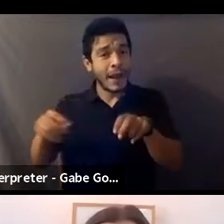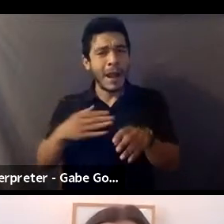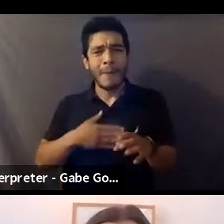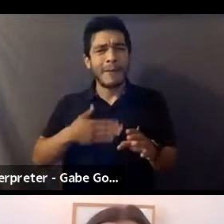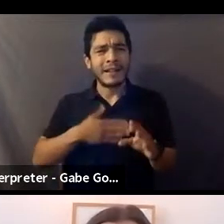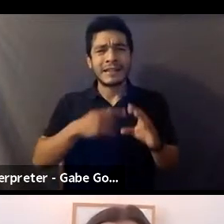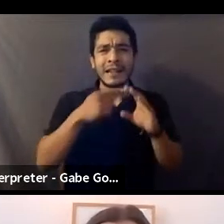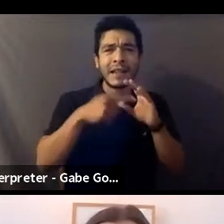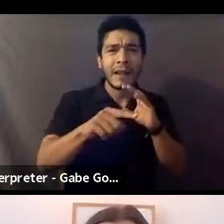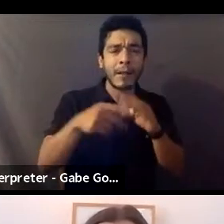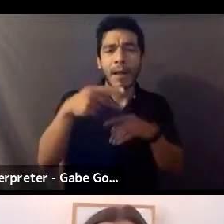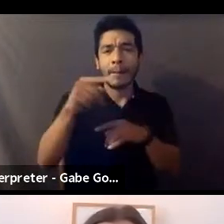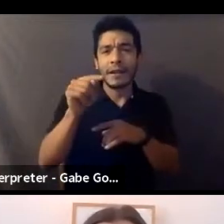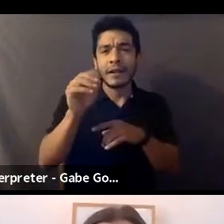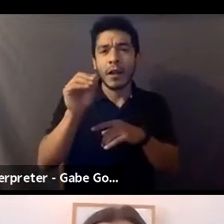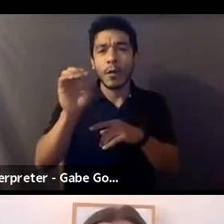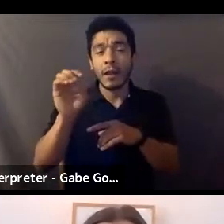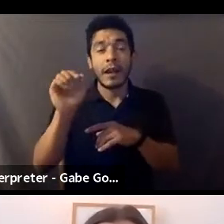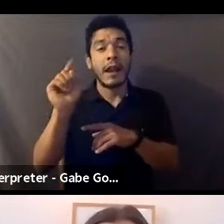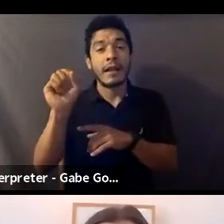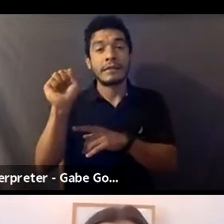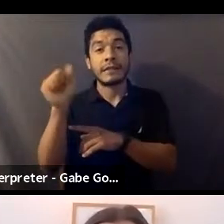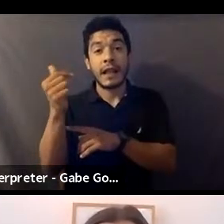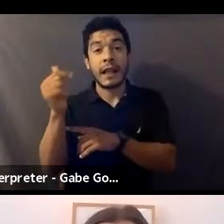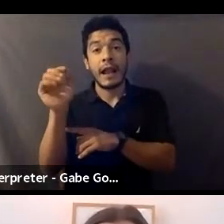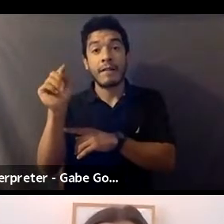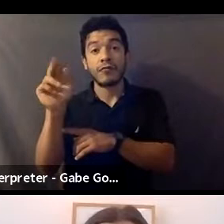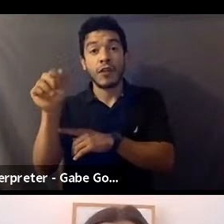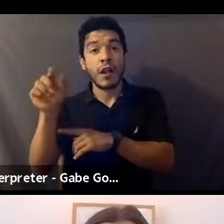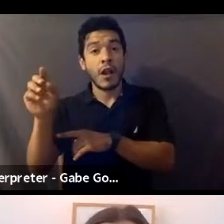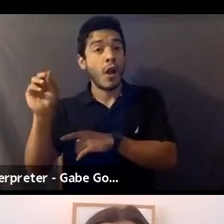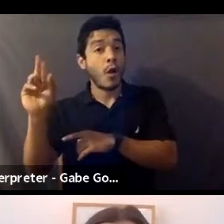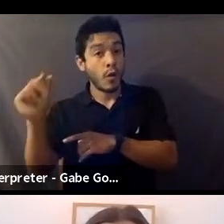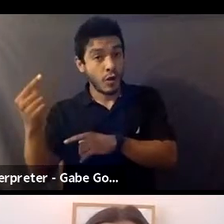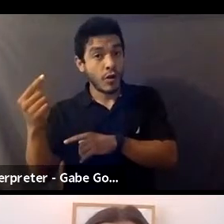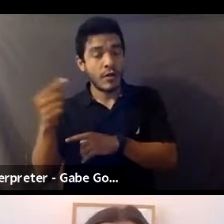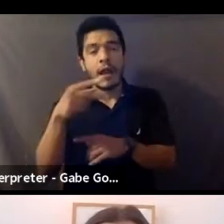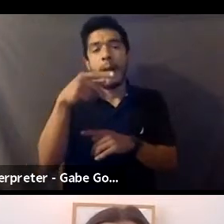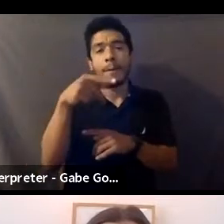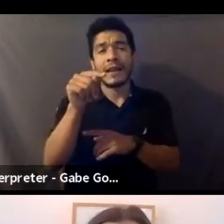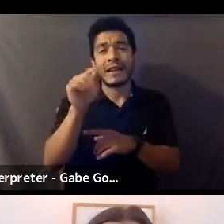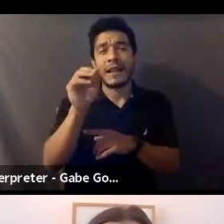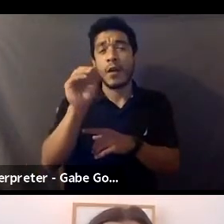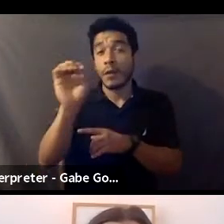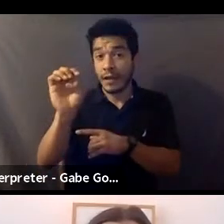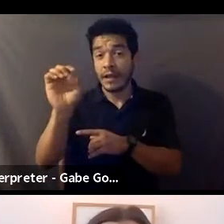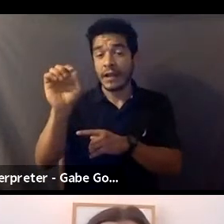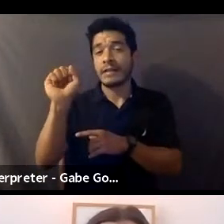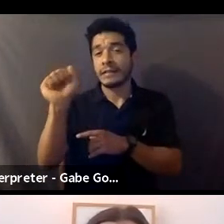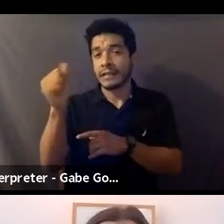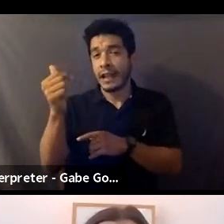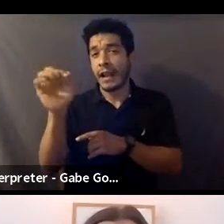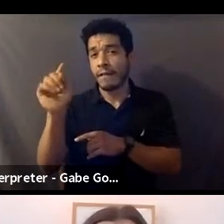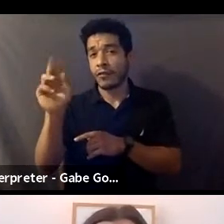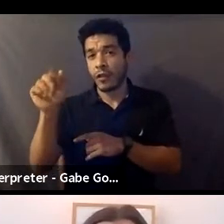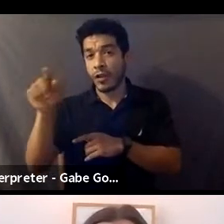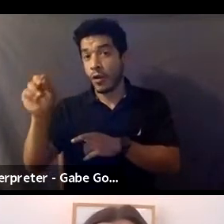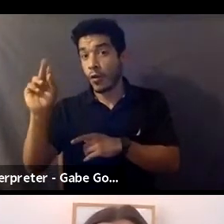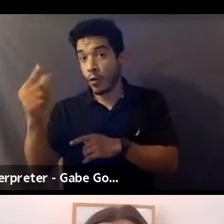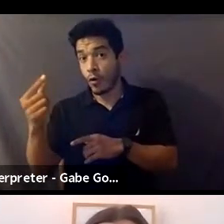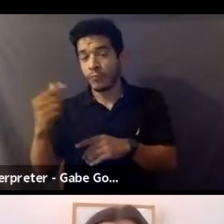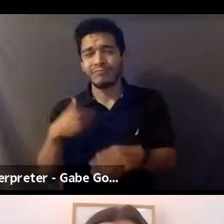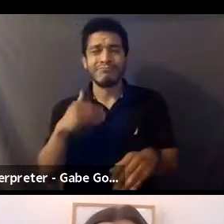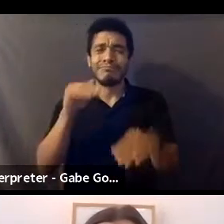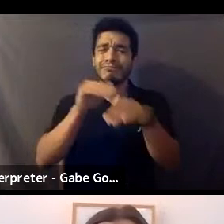pteoe at SAG-EFTER.org. That's P-T-E-O-E at SAG-EFTER.org. As a reminder, today's